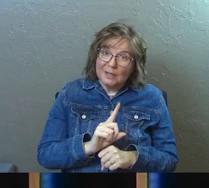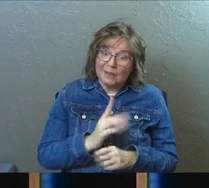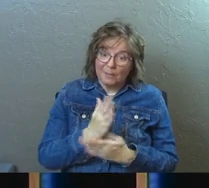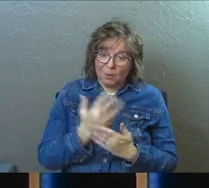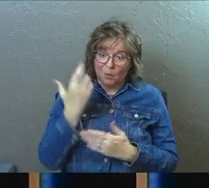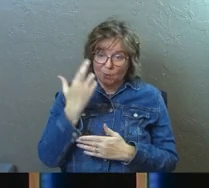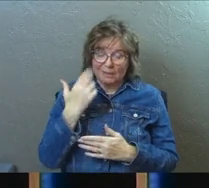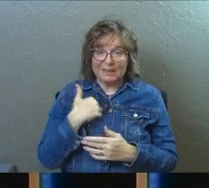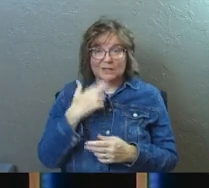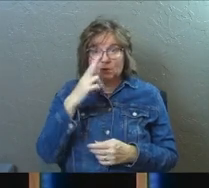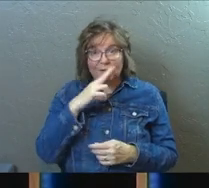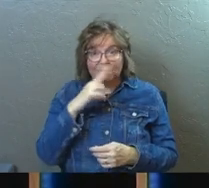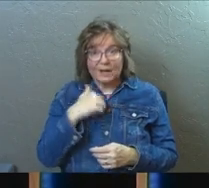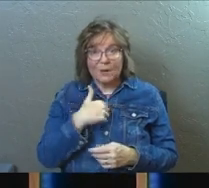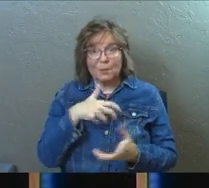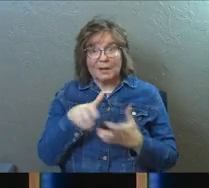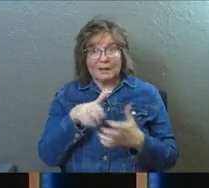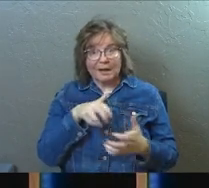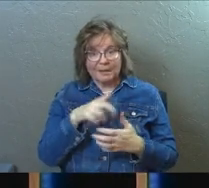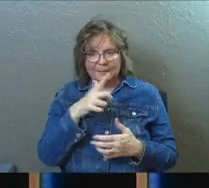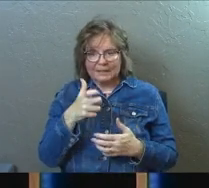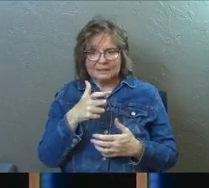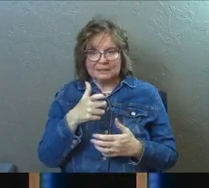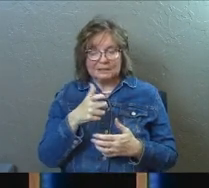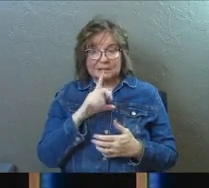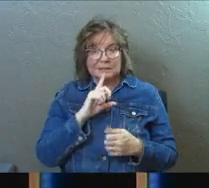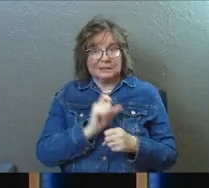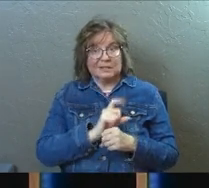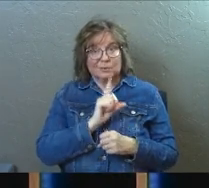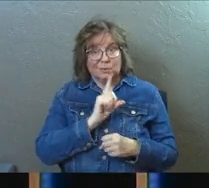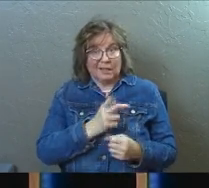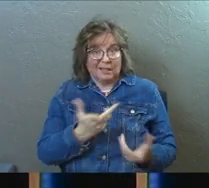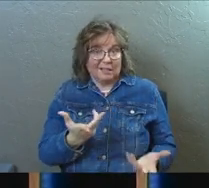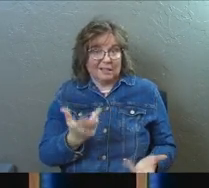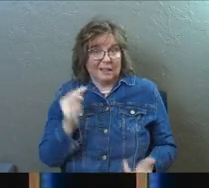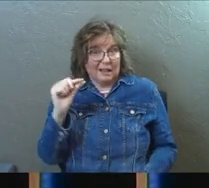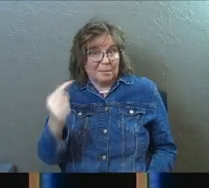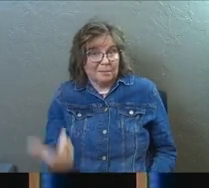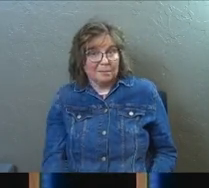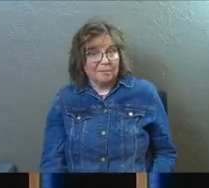Part of the reason that it's so funny and we laugh so much is isn't it kind of real?